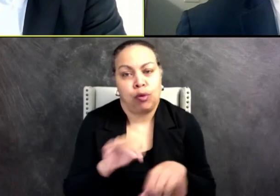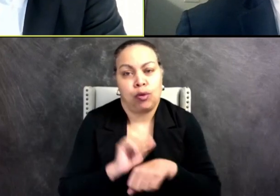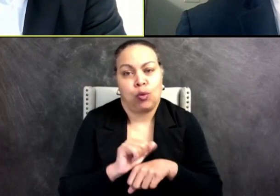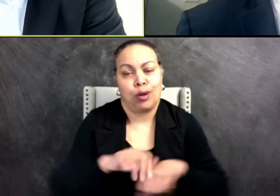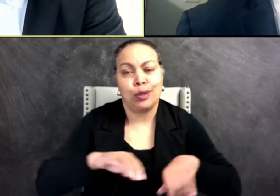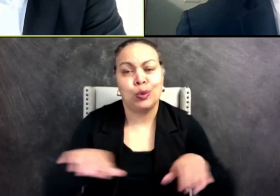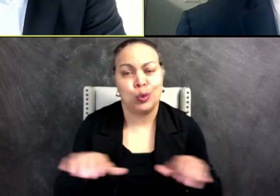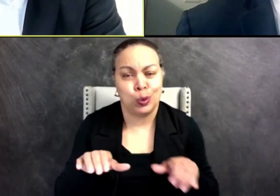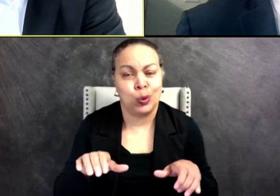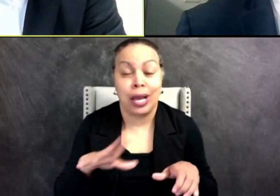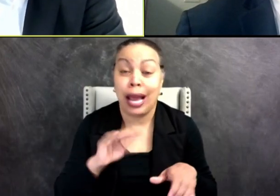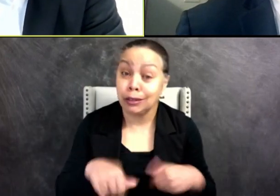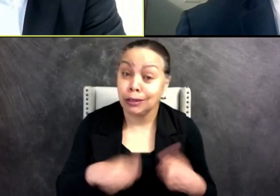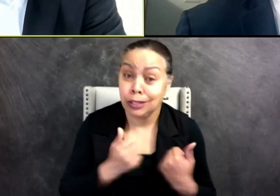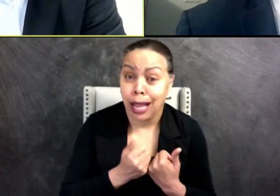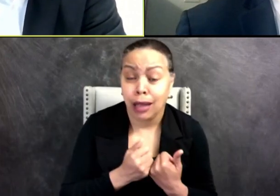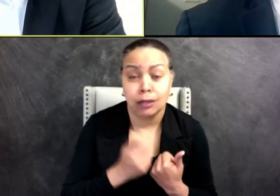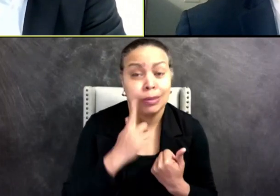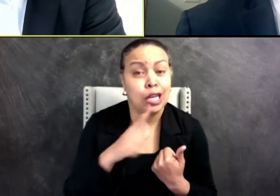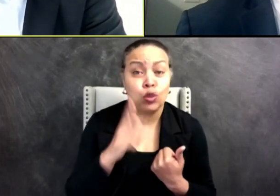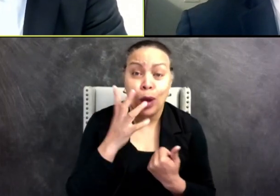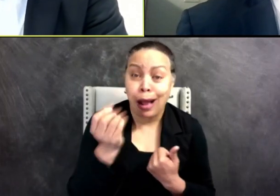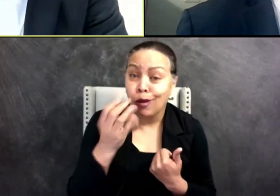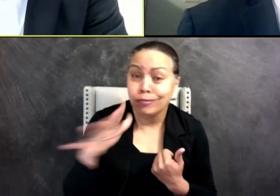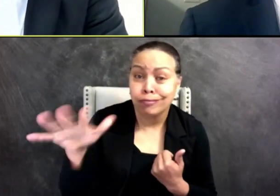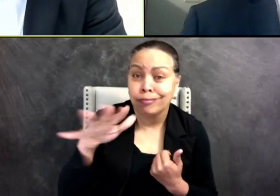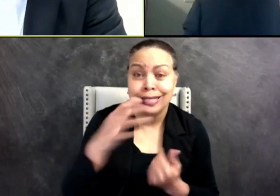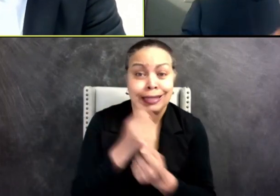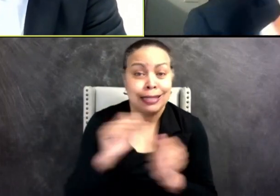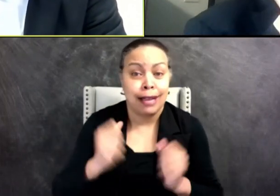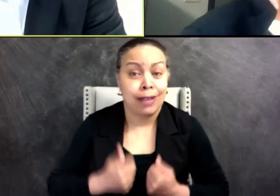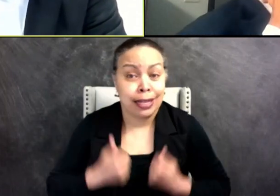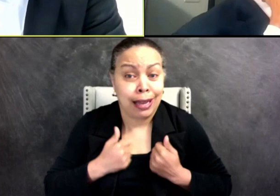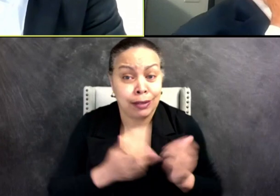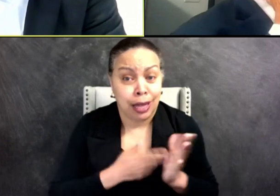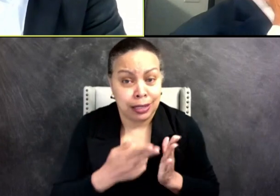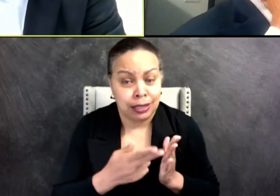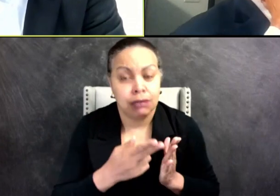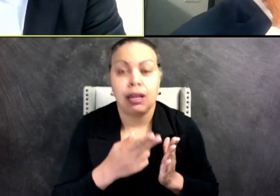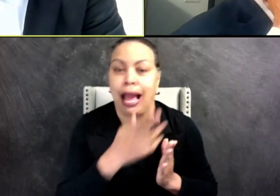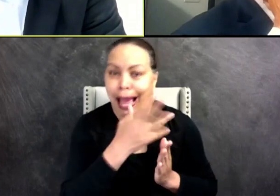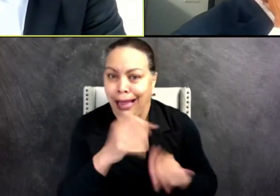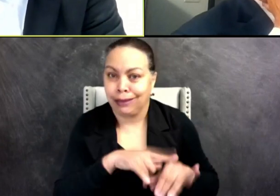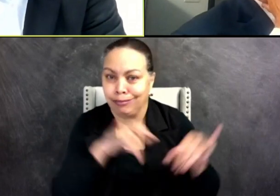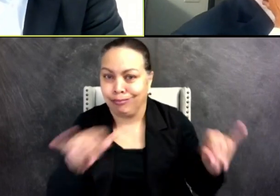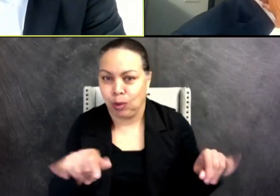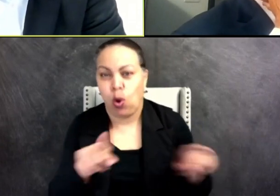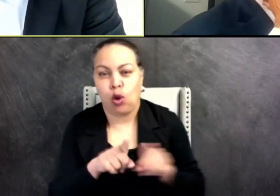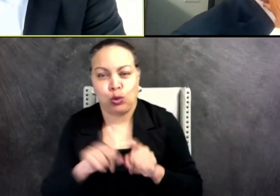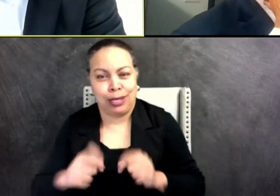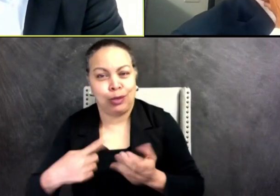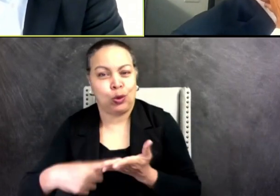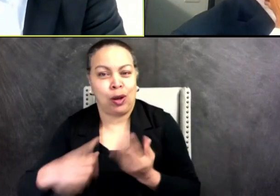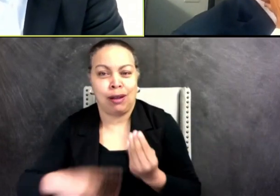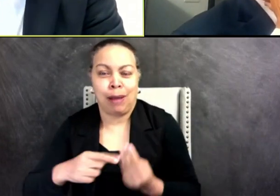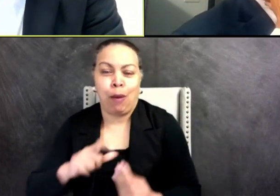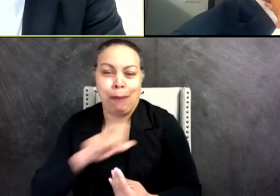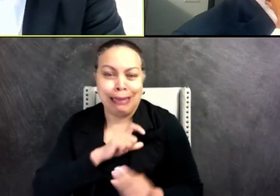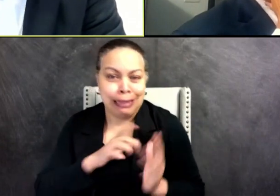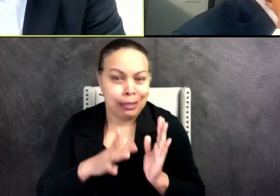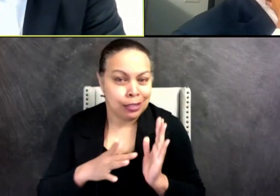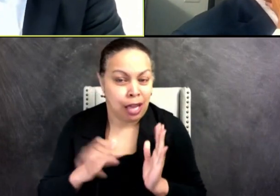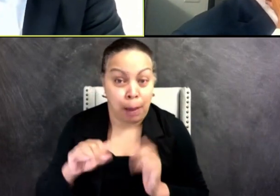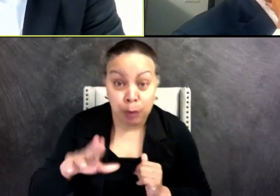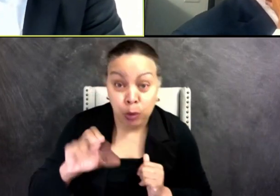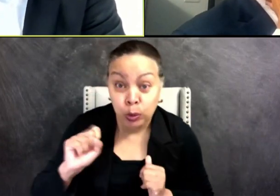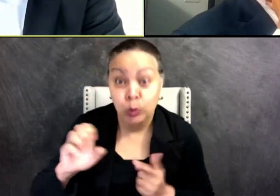challenges as you're in the street saving lives, quite frankly. But we also can have a conversation about police misconduct, police abuses and